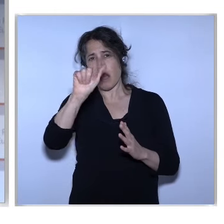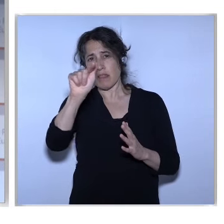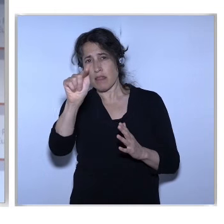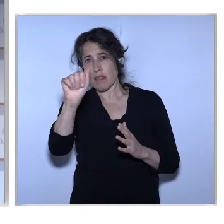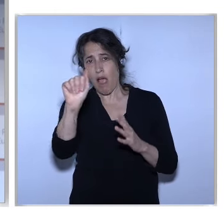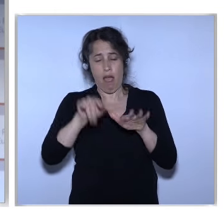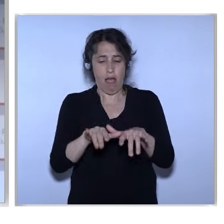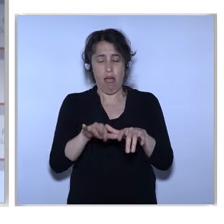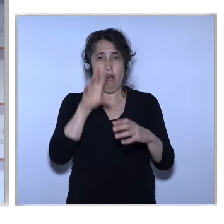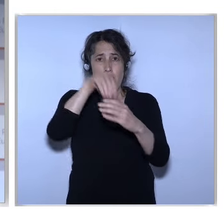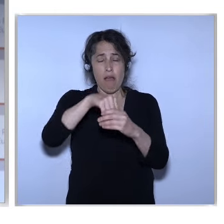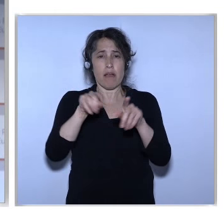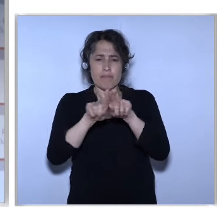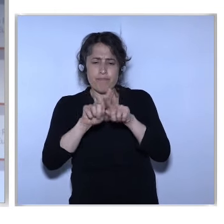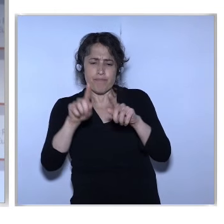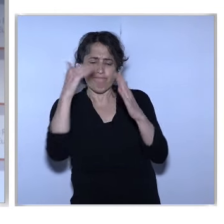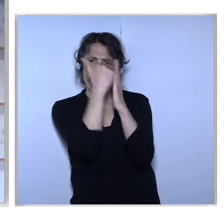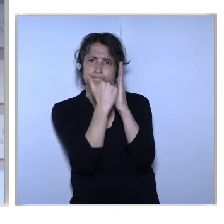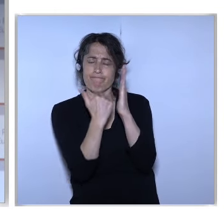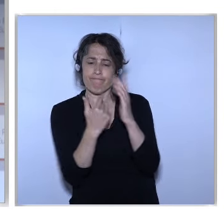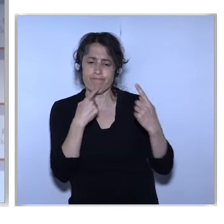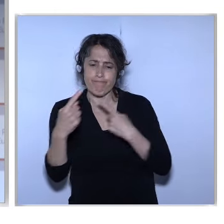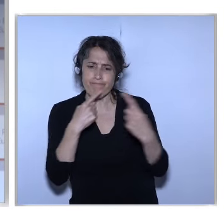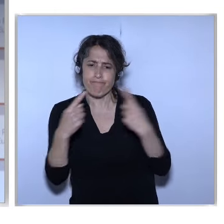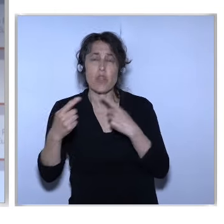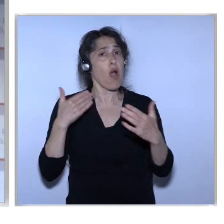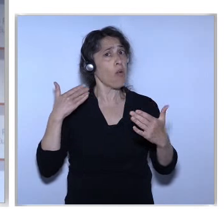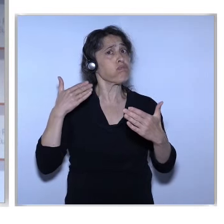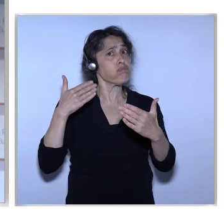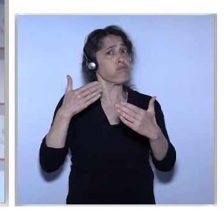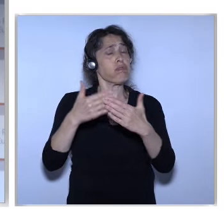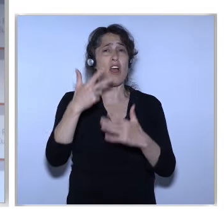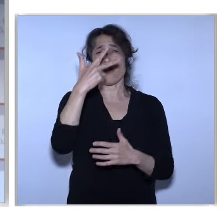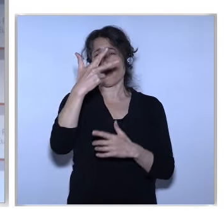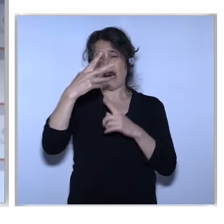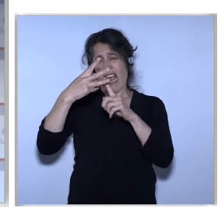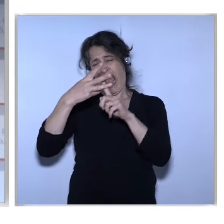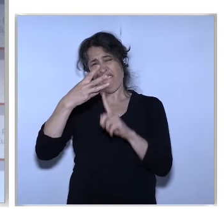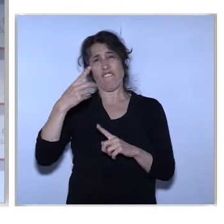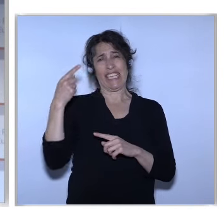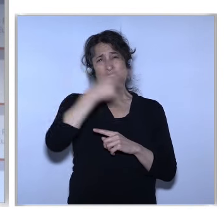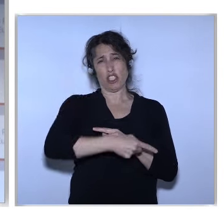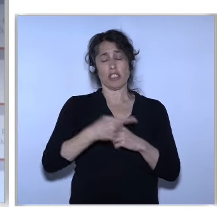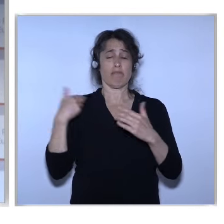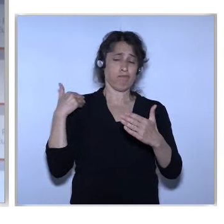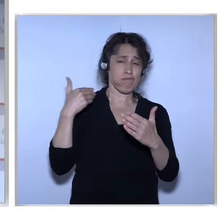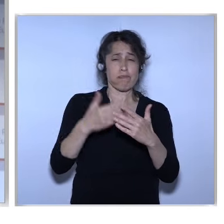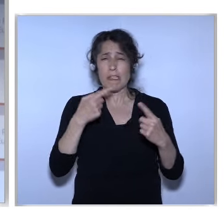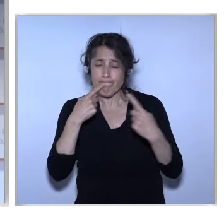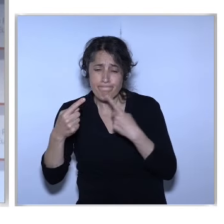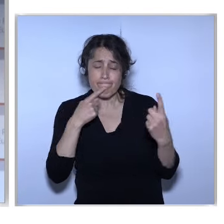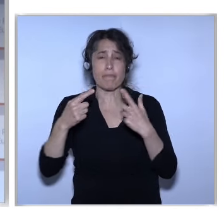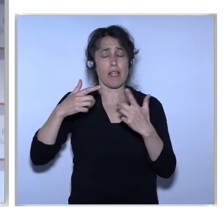What have been ongoing for almost three and a half years Ladies and gentlemen